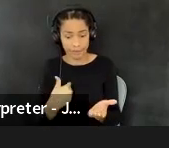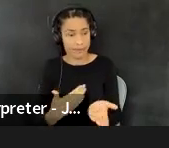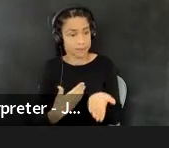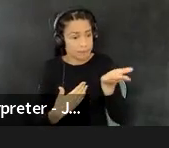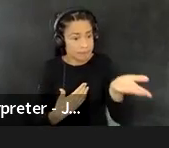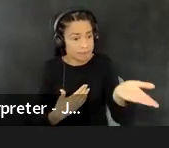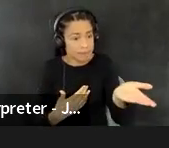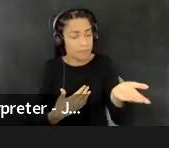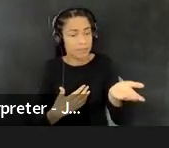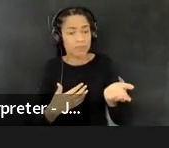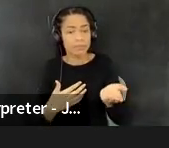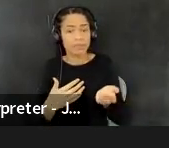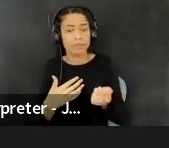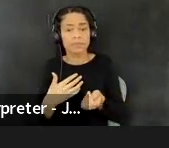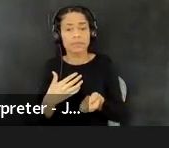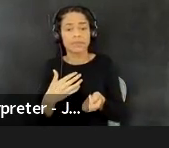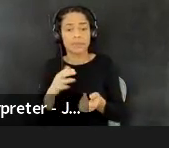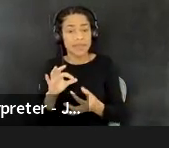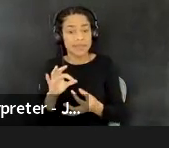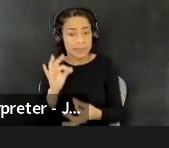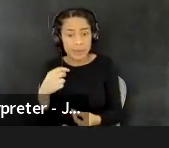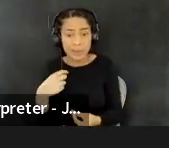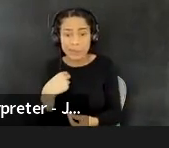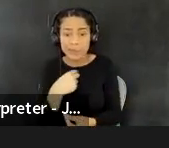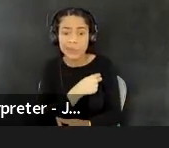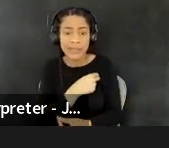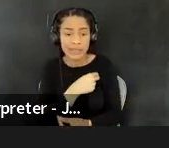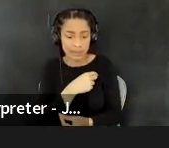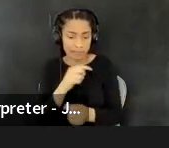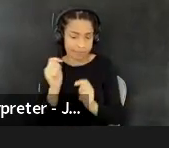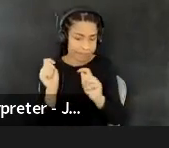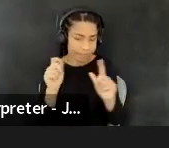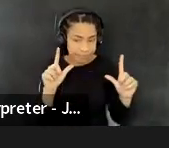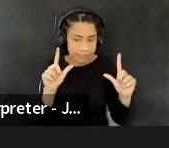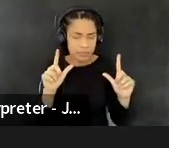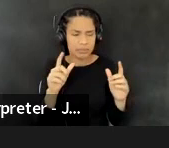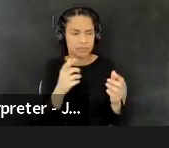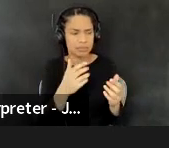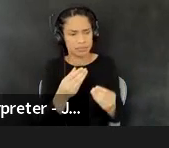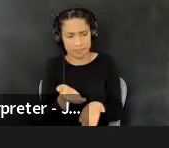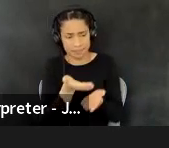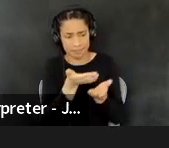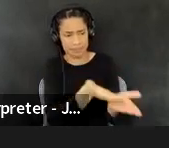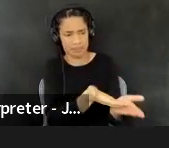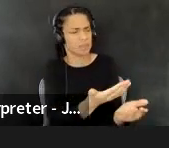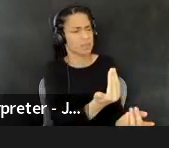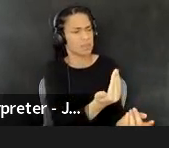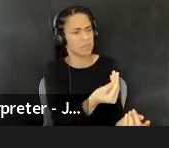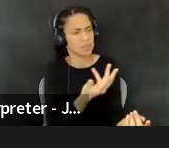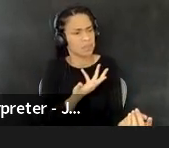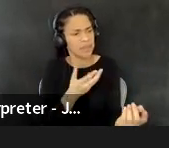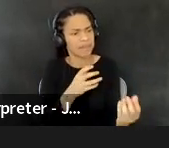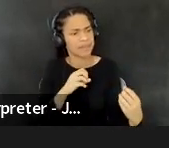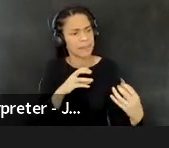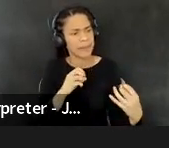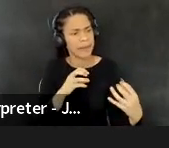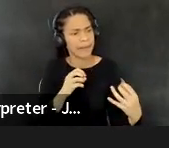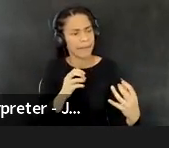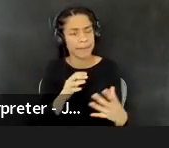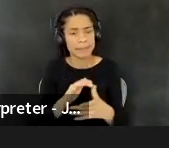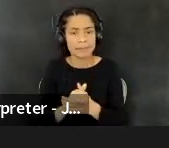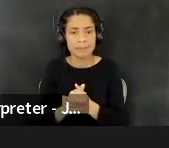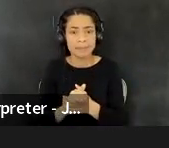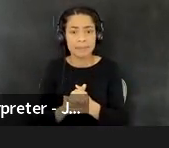um, the, the spirit that we were entering this work into, what should we be doing? And especially in this past year,